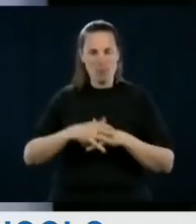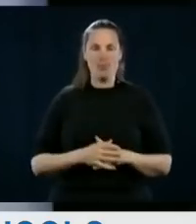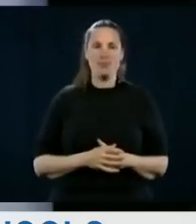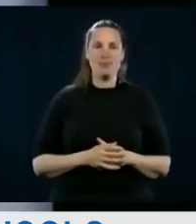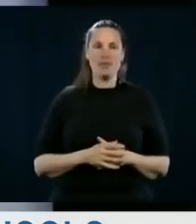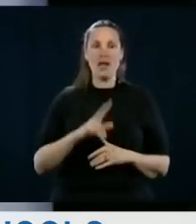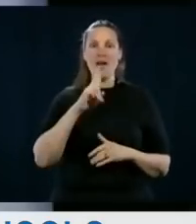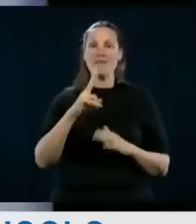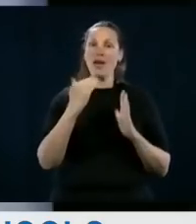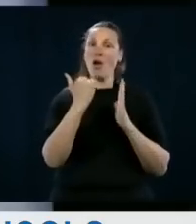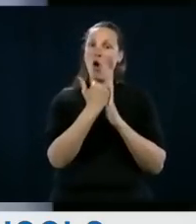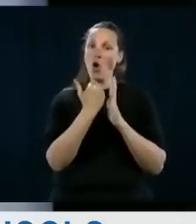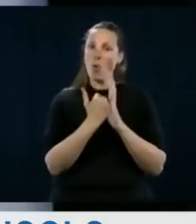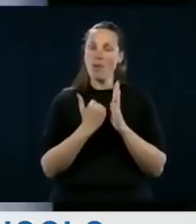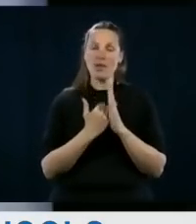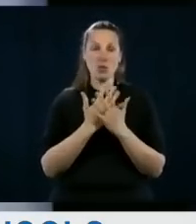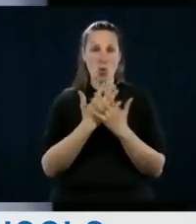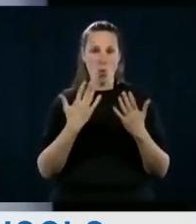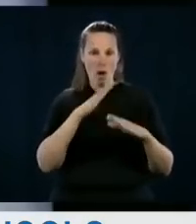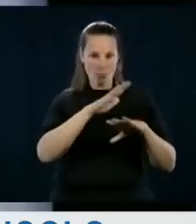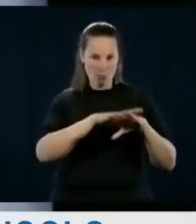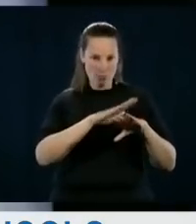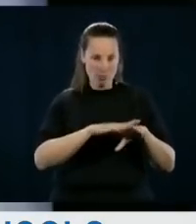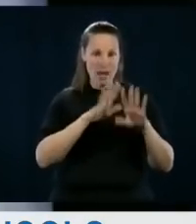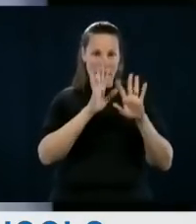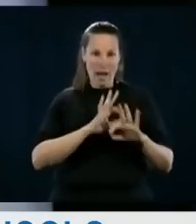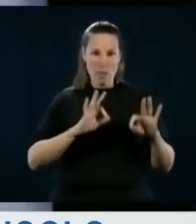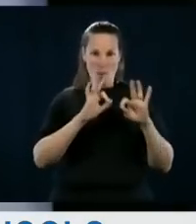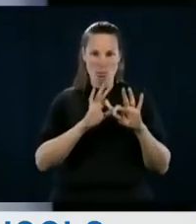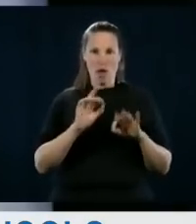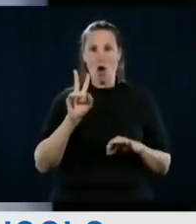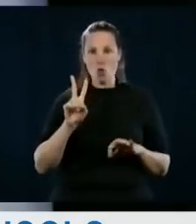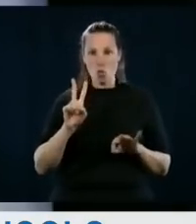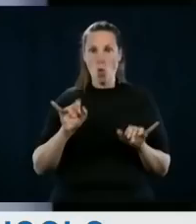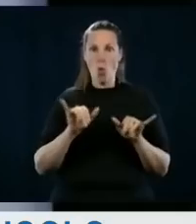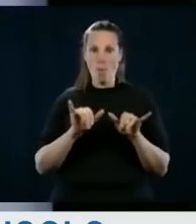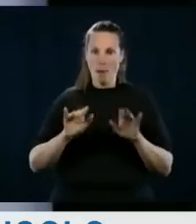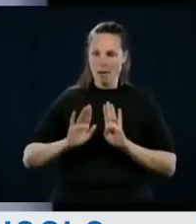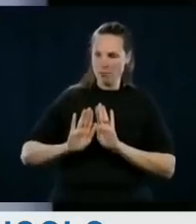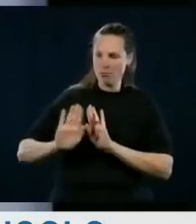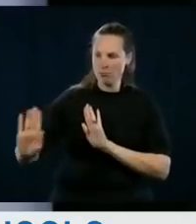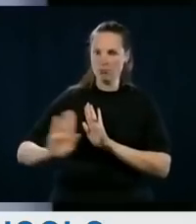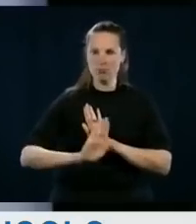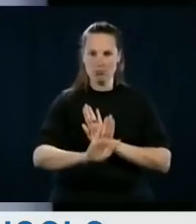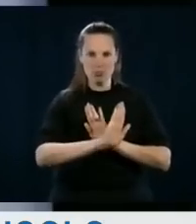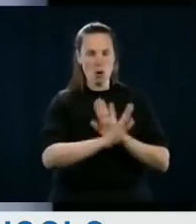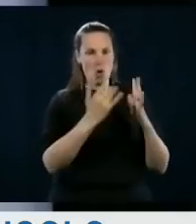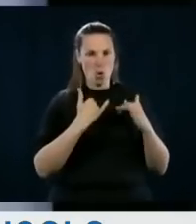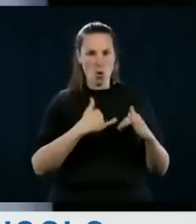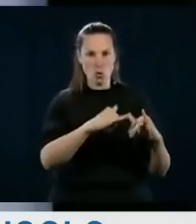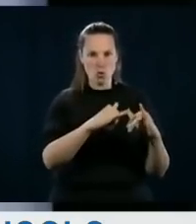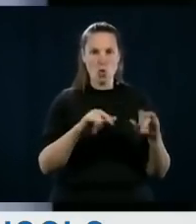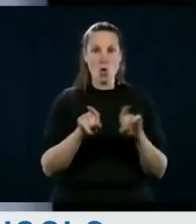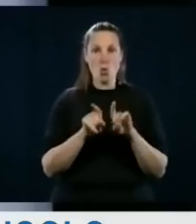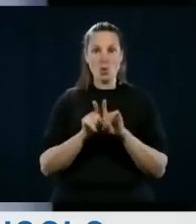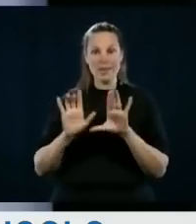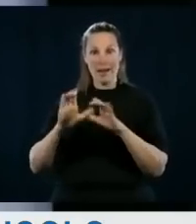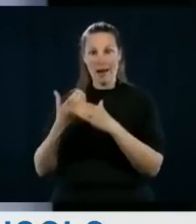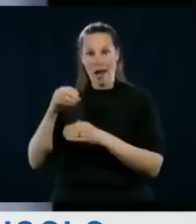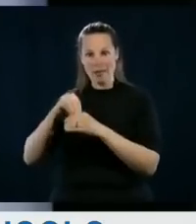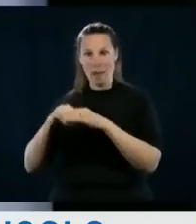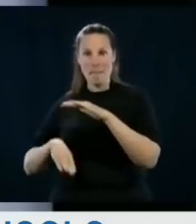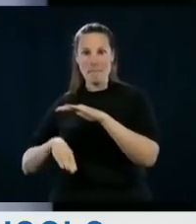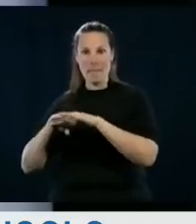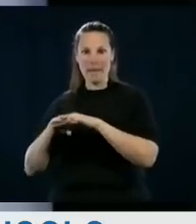And the recommendations are to the effect that there has to be a social distancing of two metres, of course, as well as having a maximum